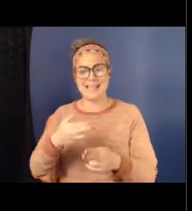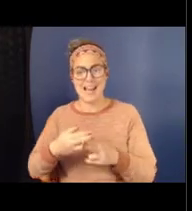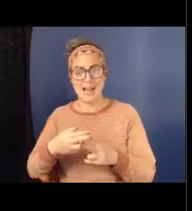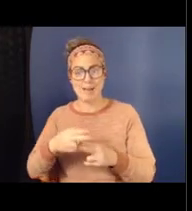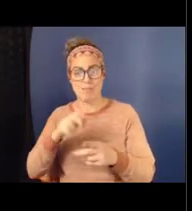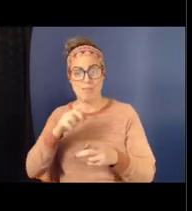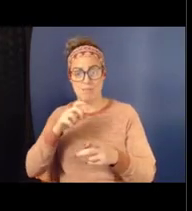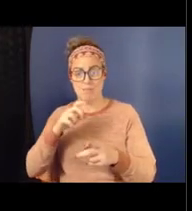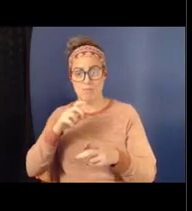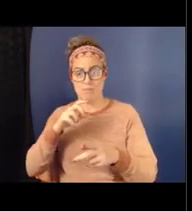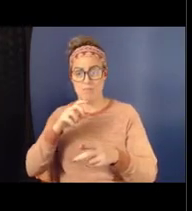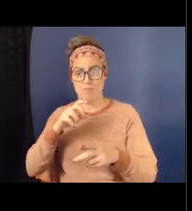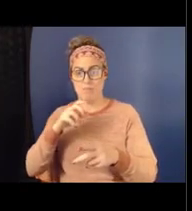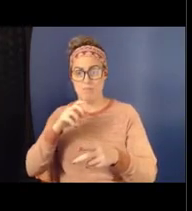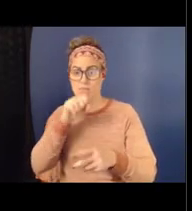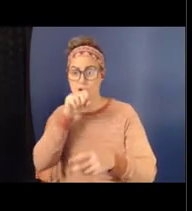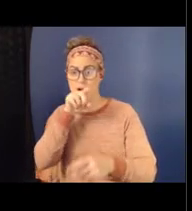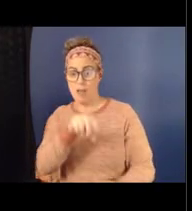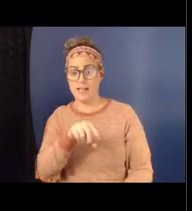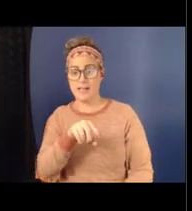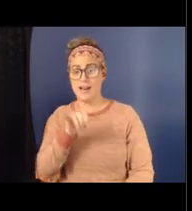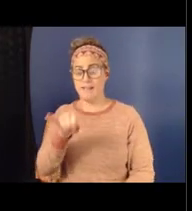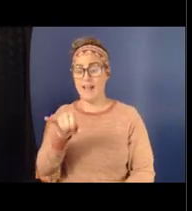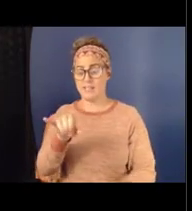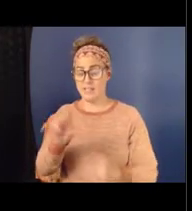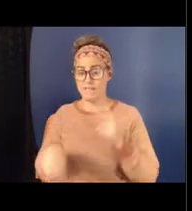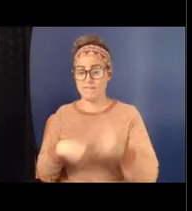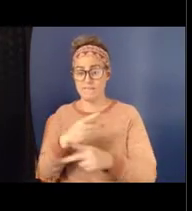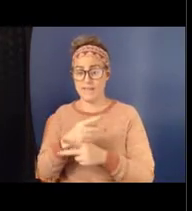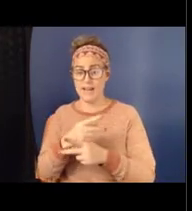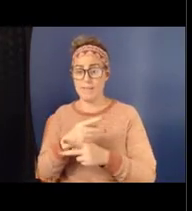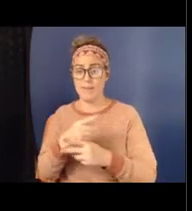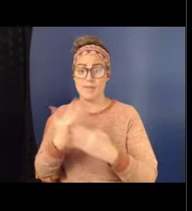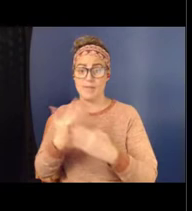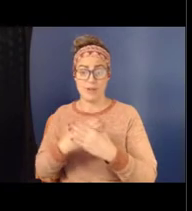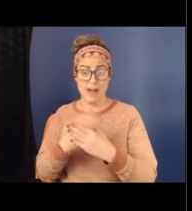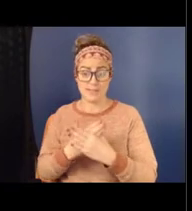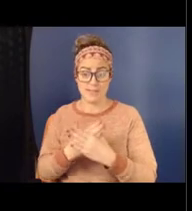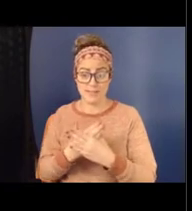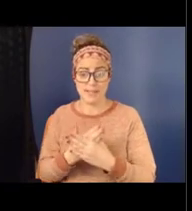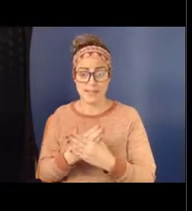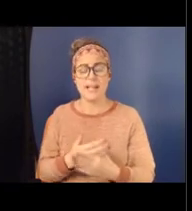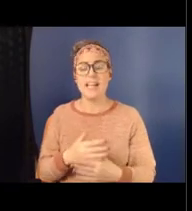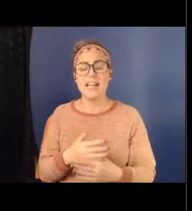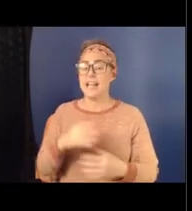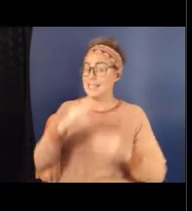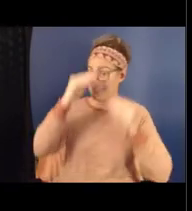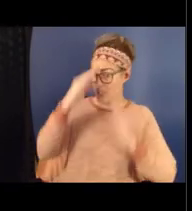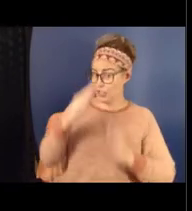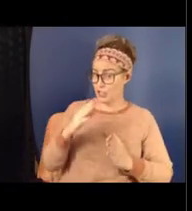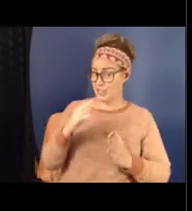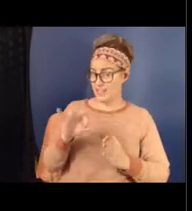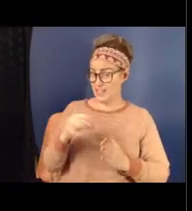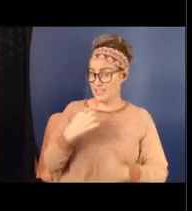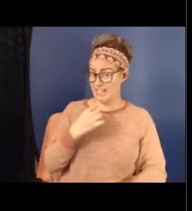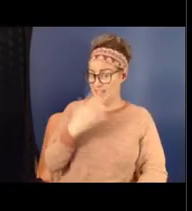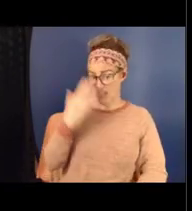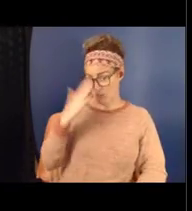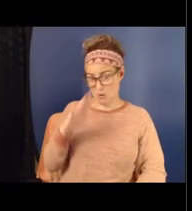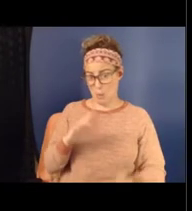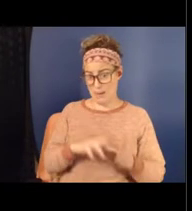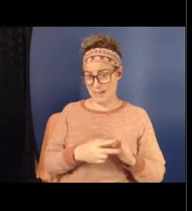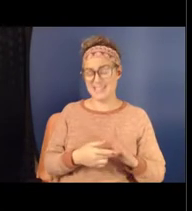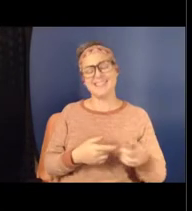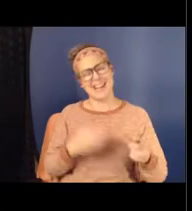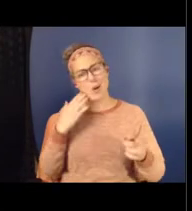is quite prevalent in our schools. And when we have teachers that say, well, they don't know what that means, they know exactly what it means, and it's serving